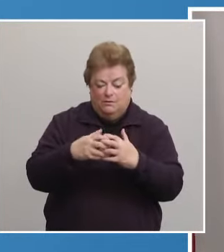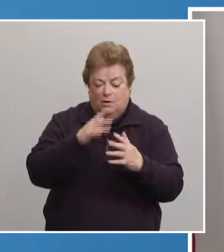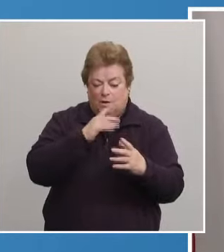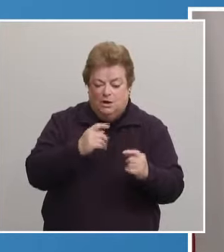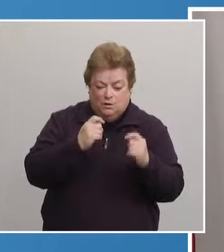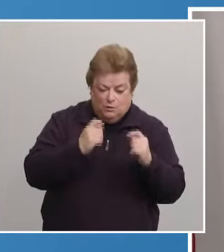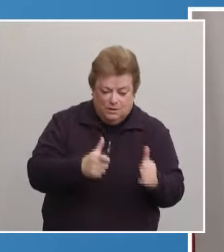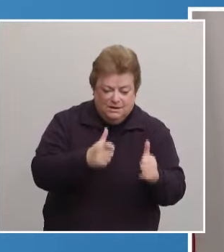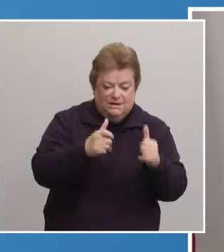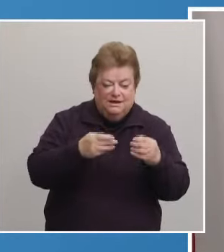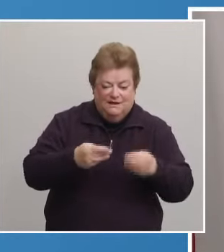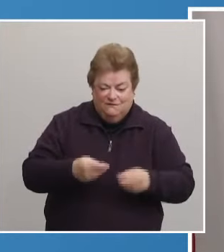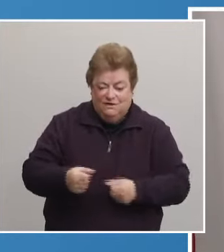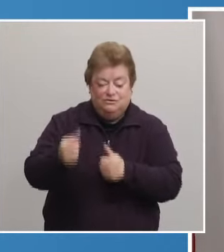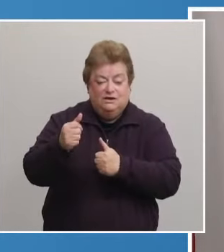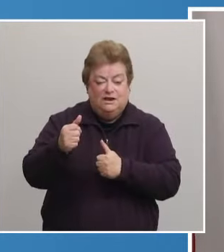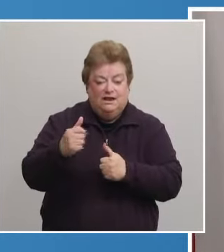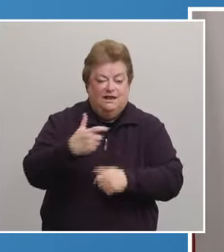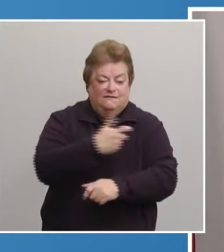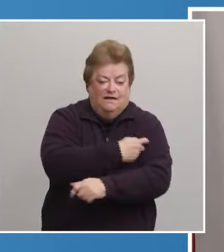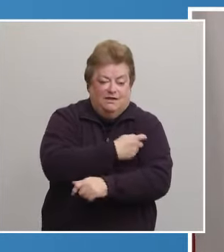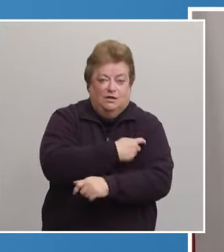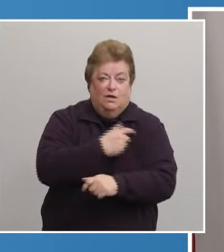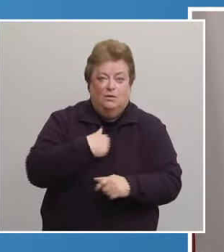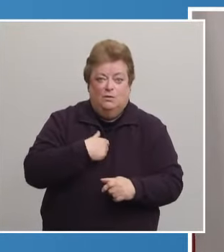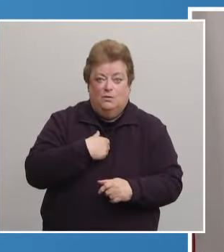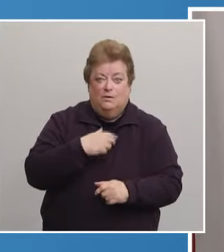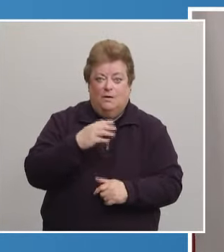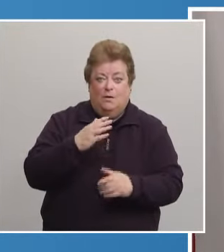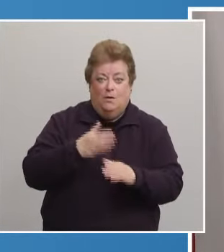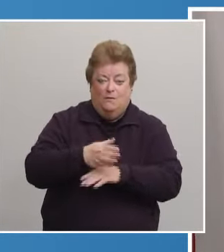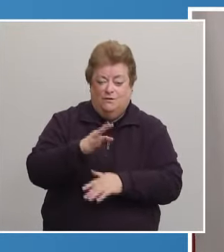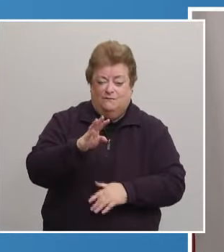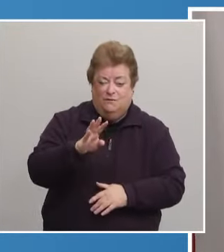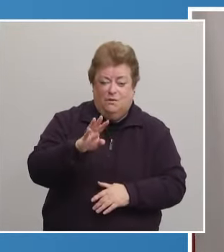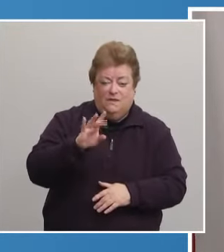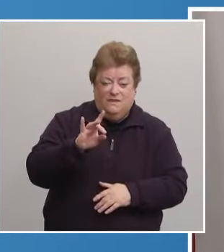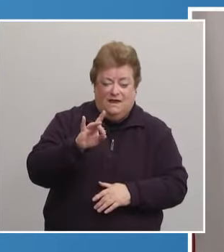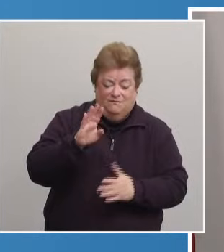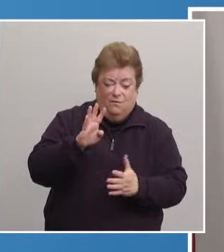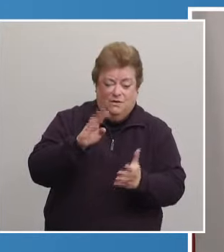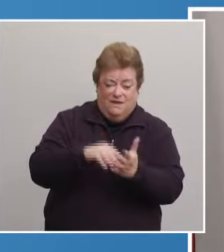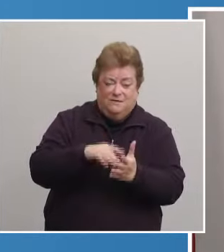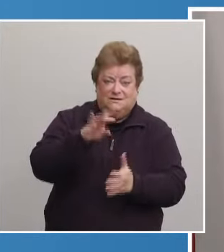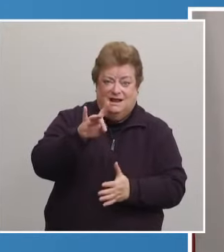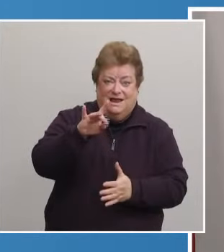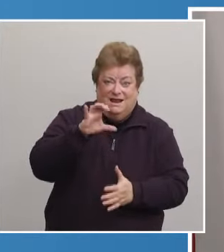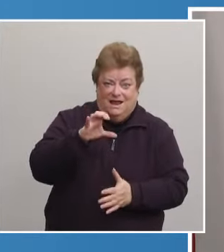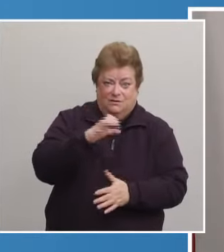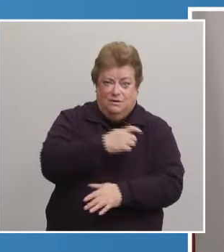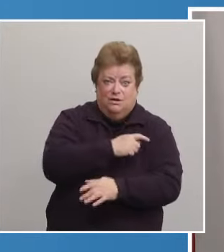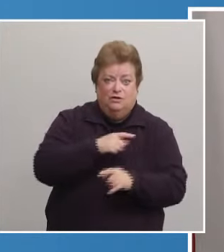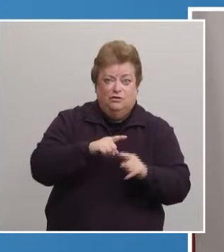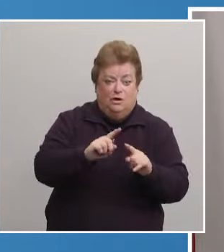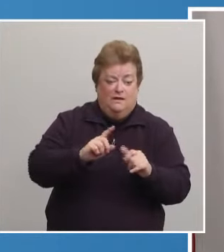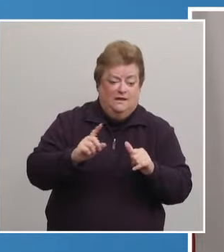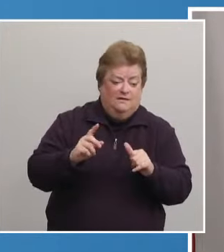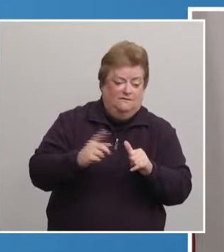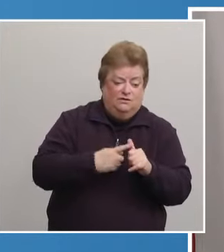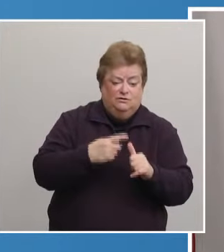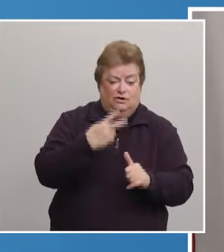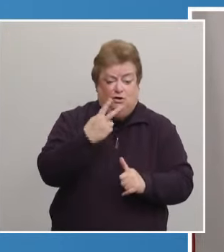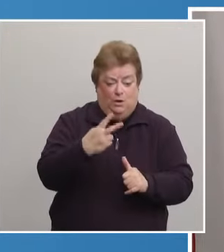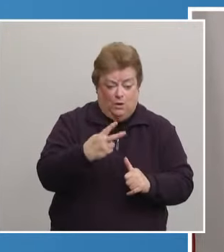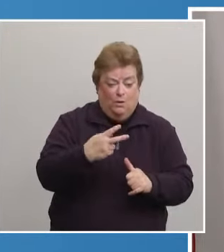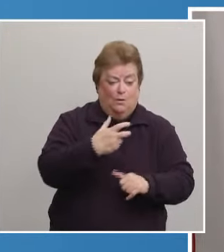safely vaccinated about 4,800 healthcare workers during the first two mass vaccination clinics at Pinnacle